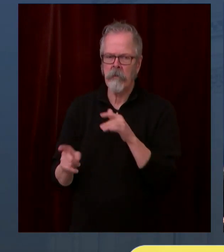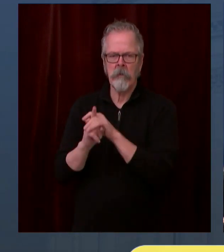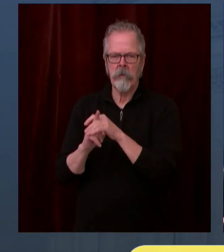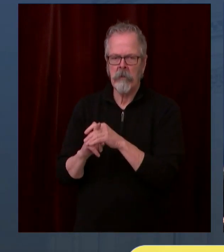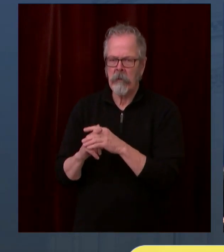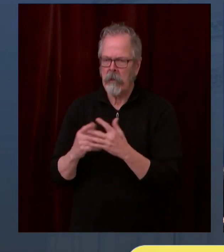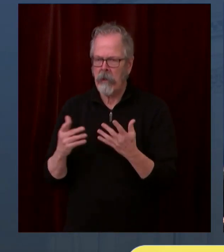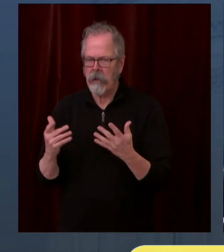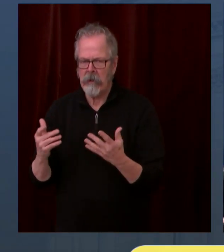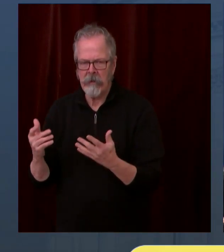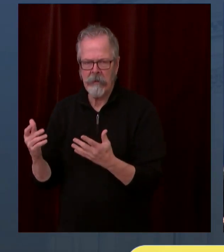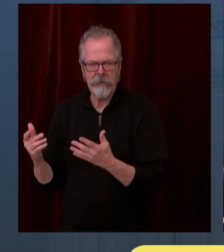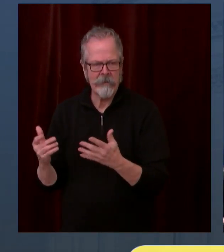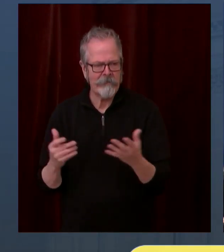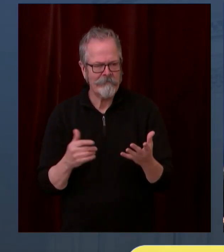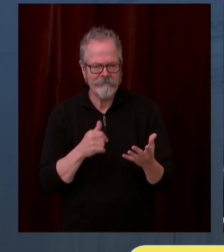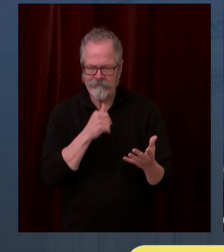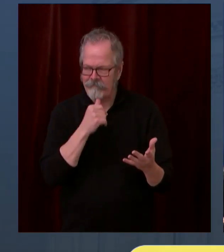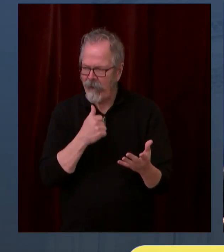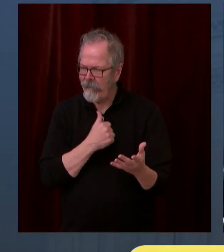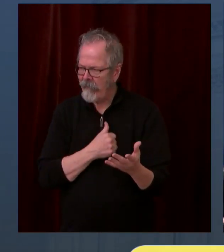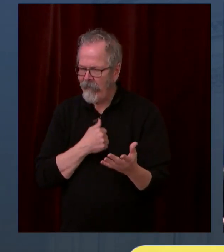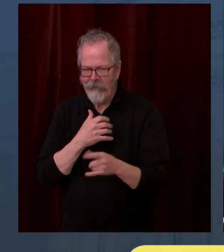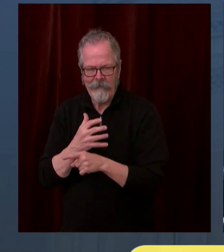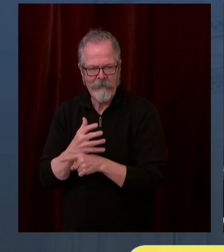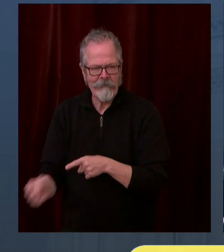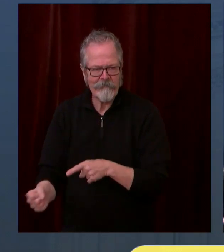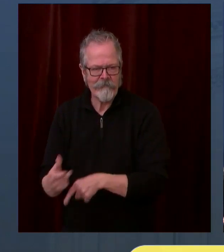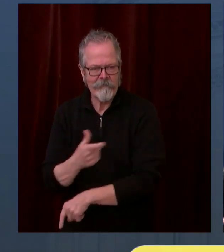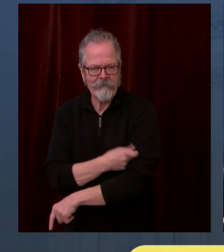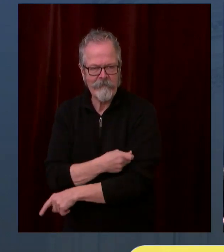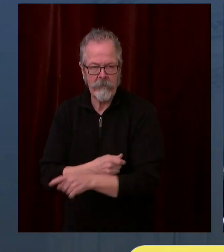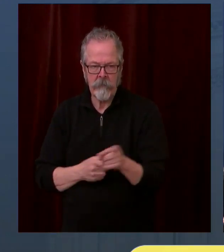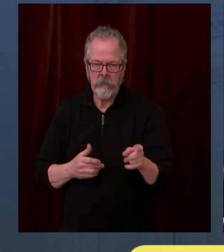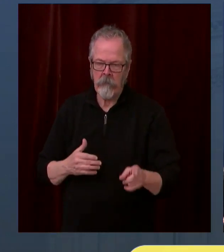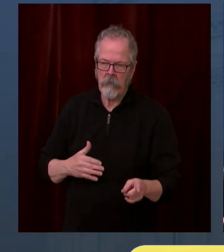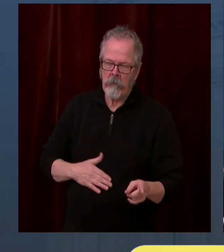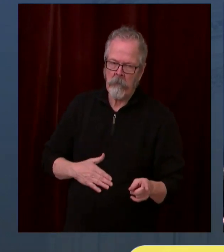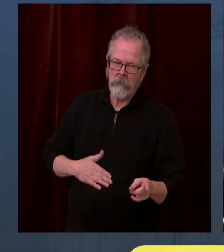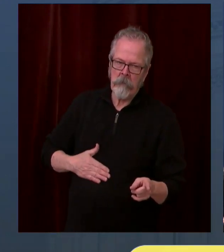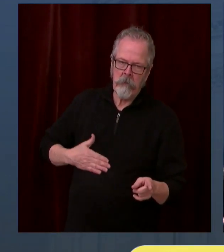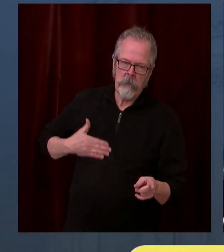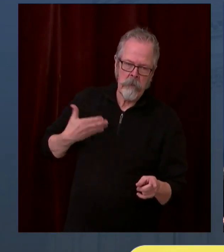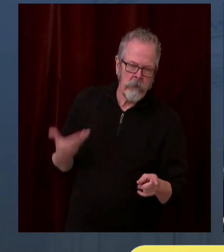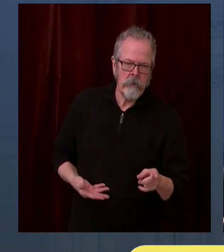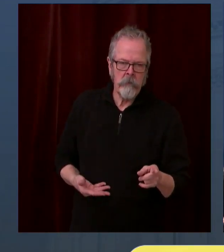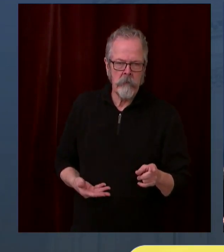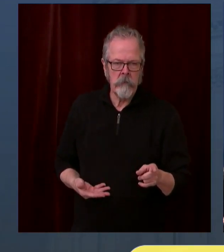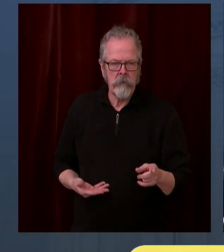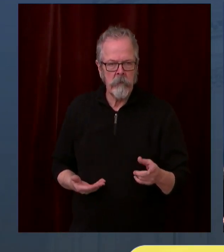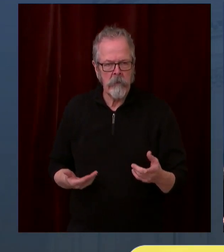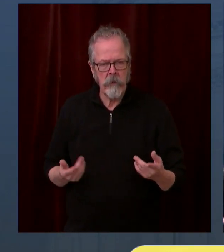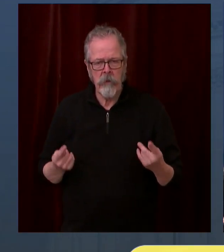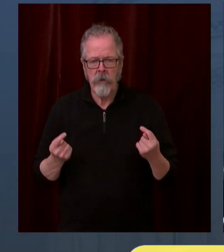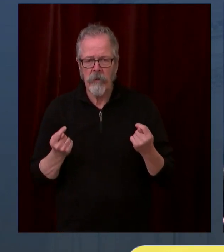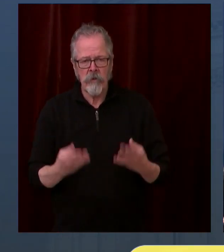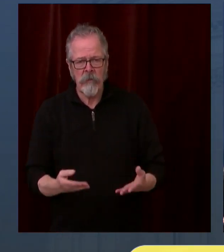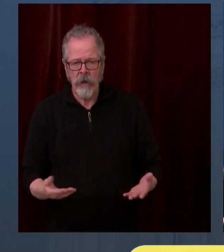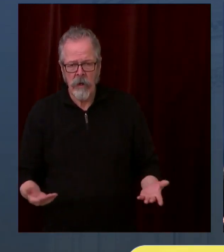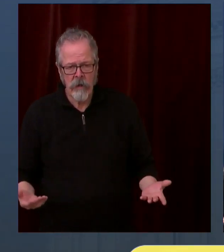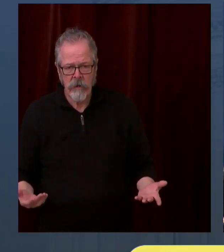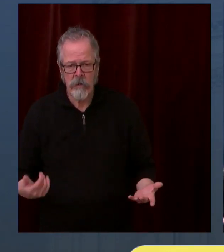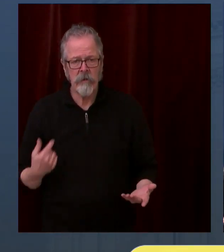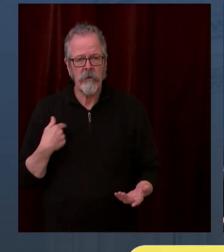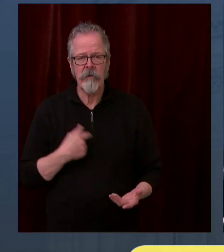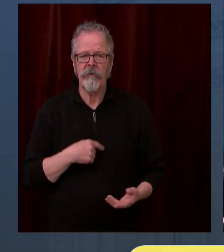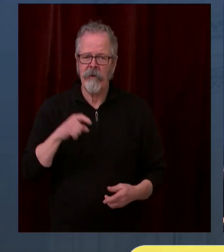with the provider. The situation is we just have to get these appointments made so that we can